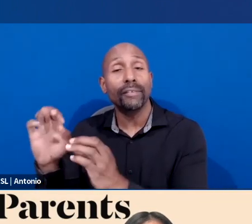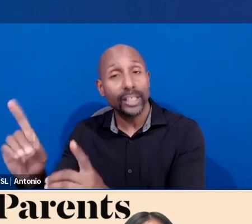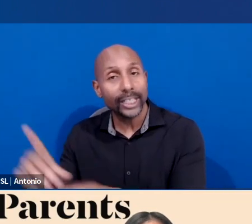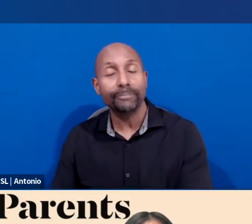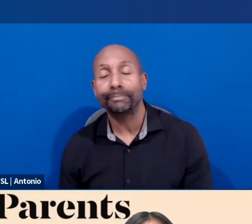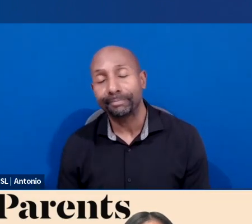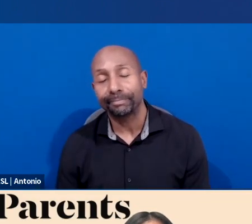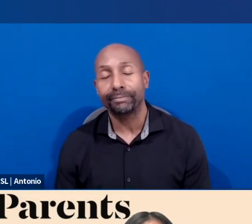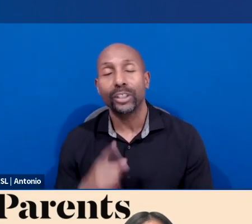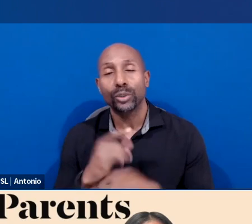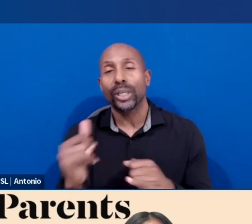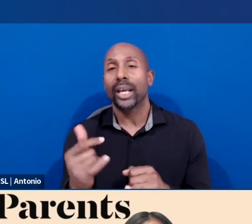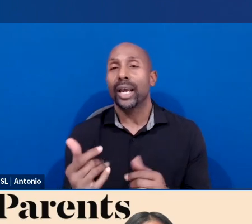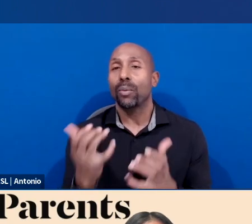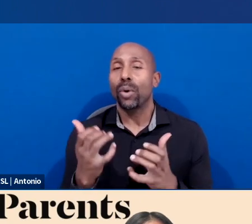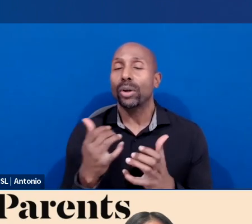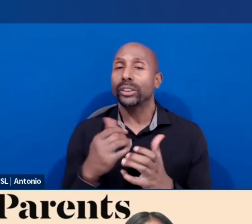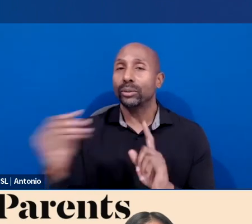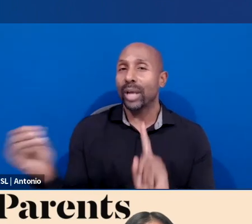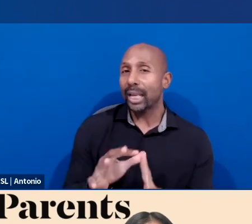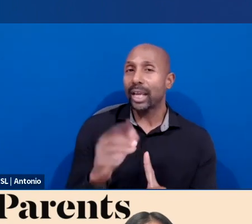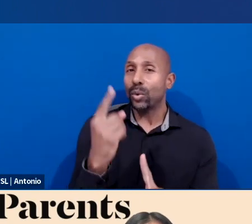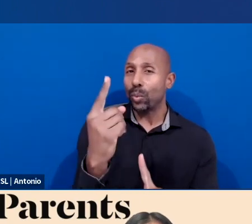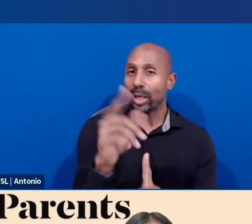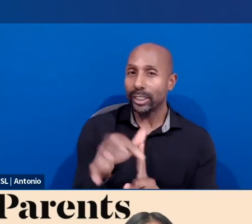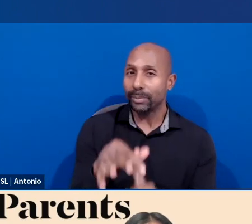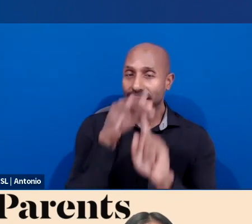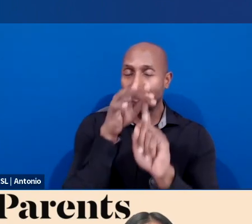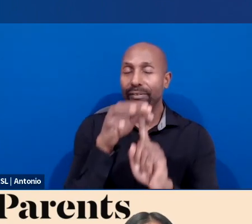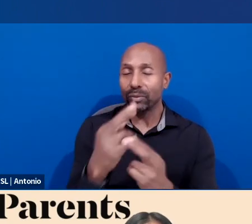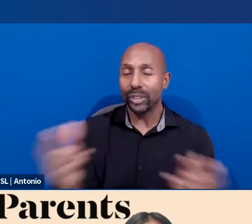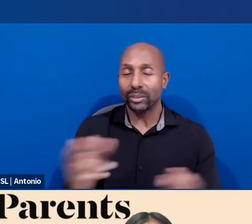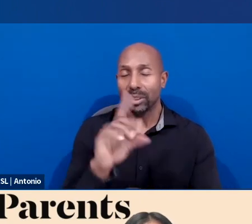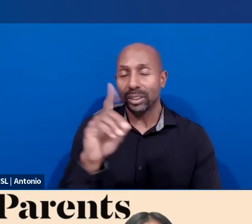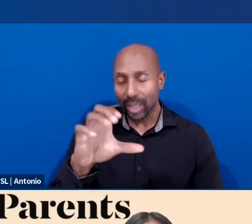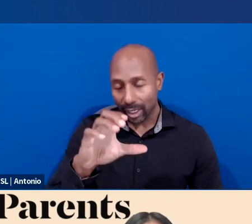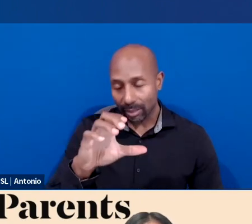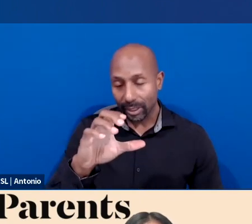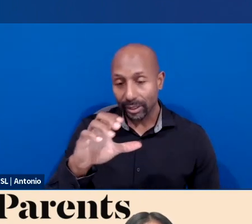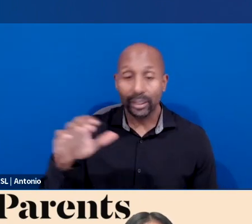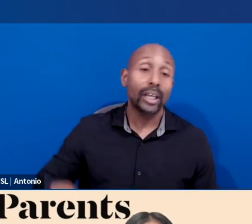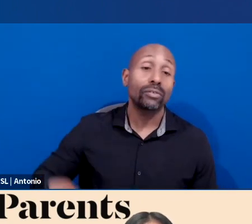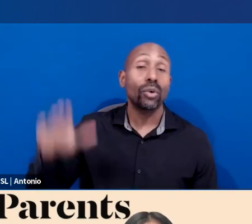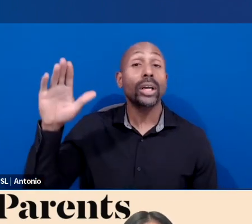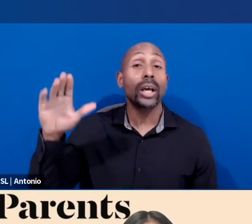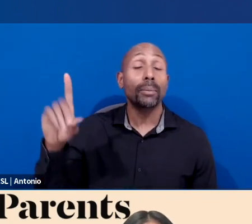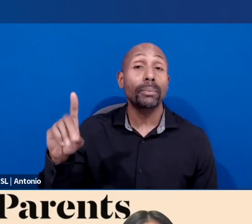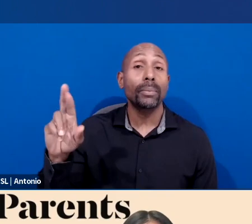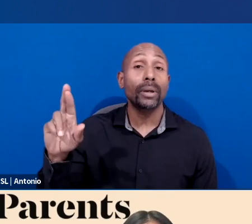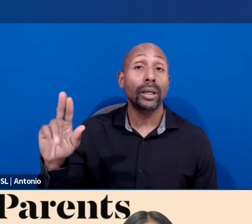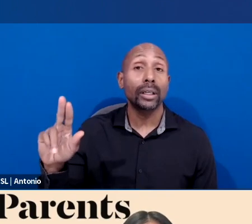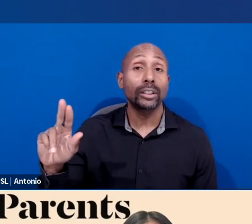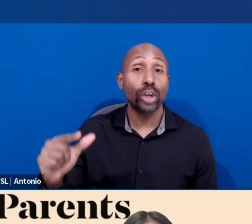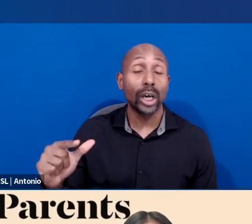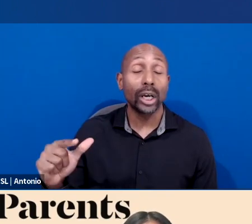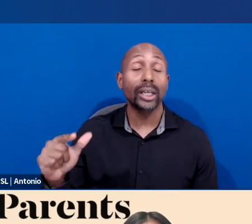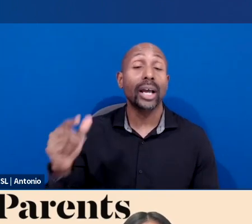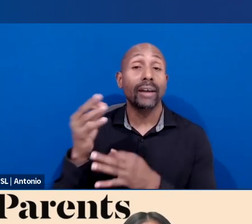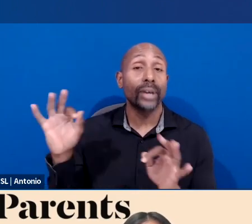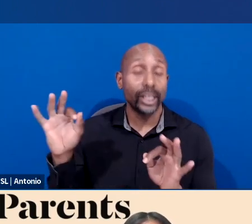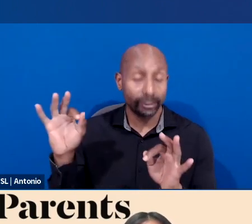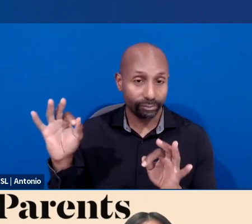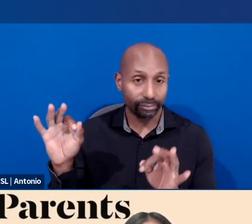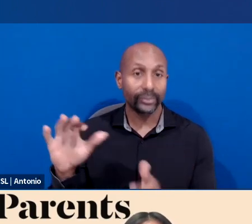wanted to mention one specific resource document, Growing Up Drug-Free. Safety in school